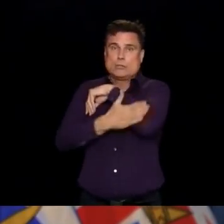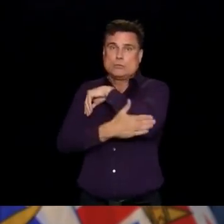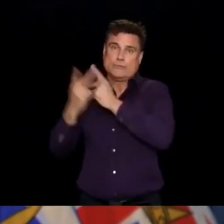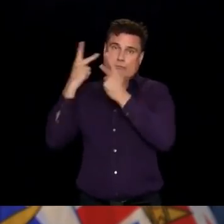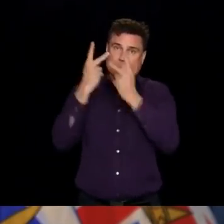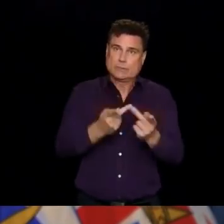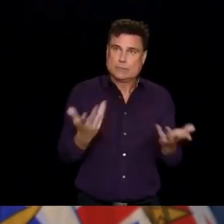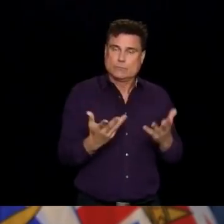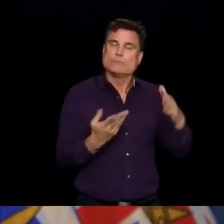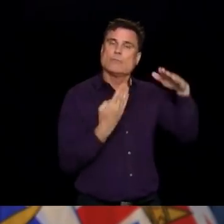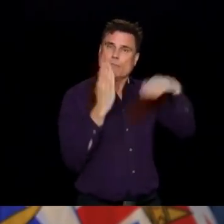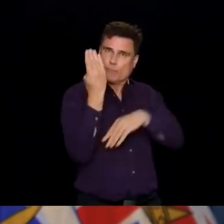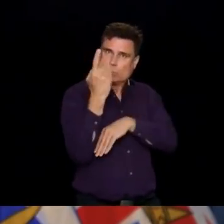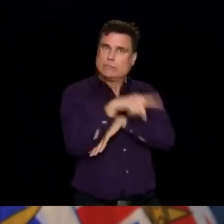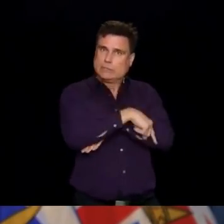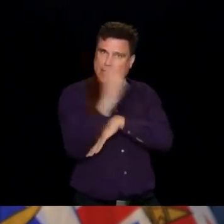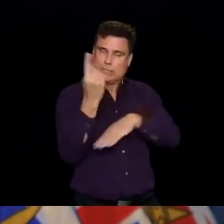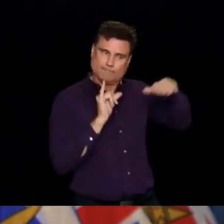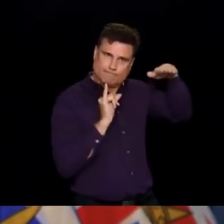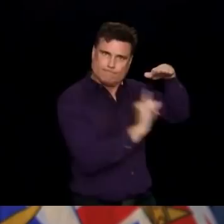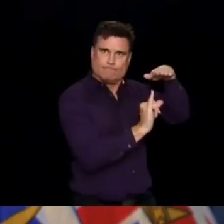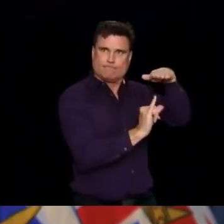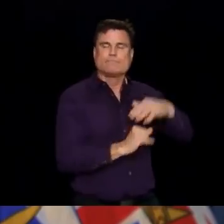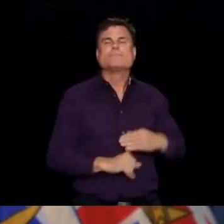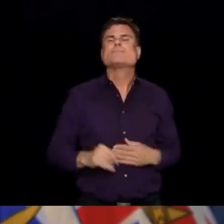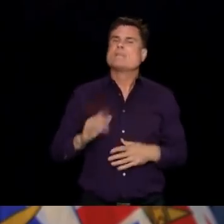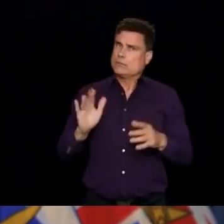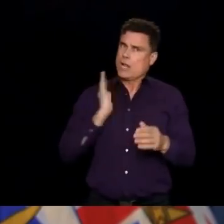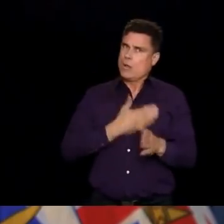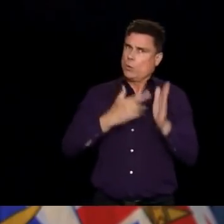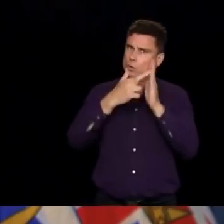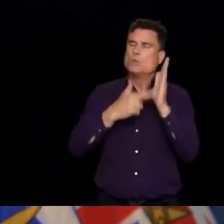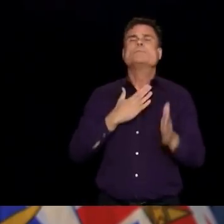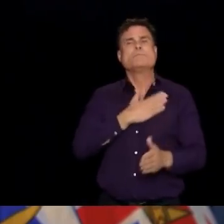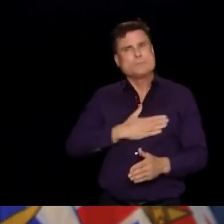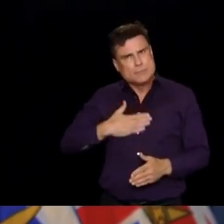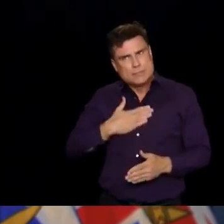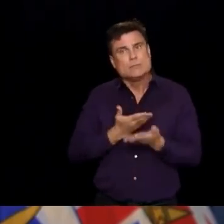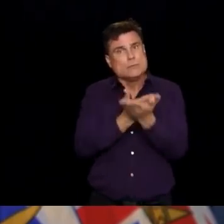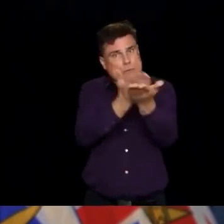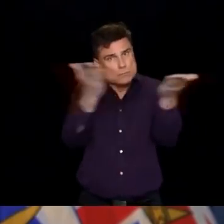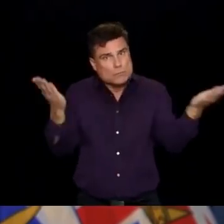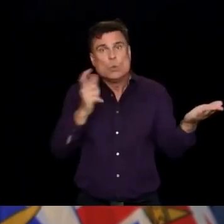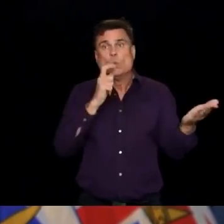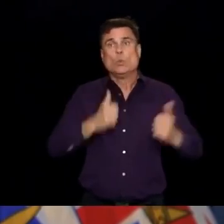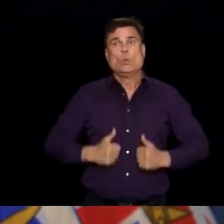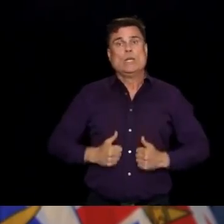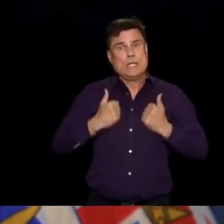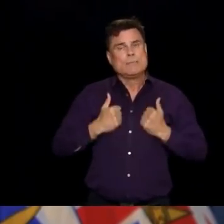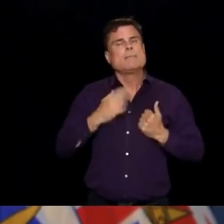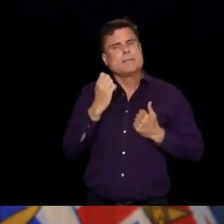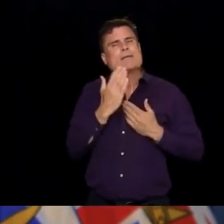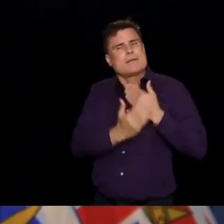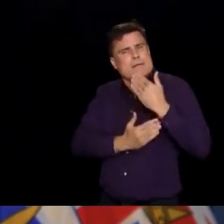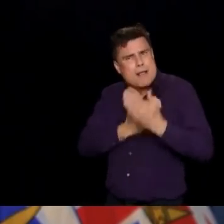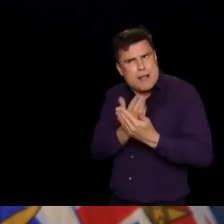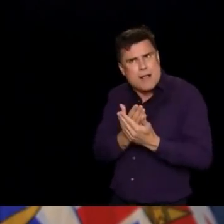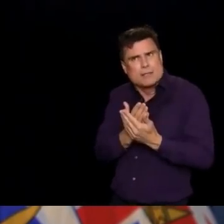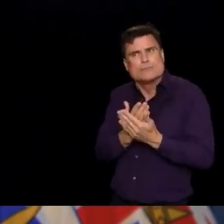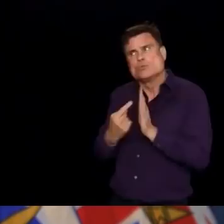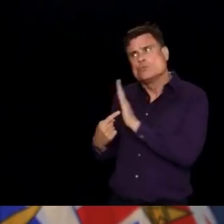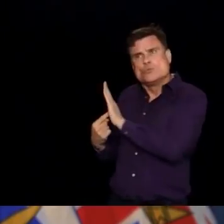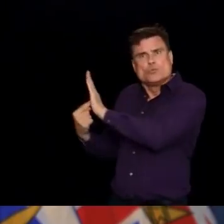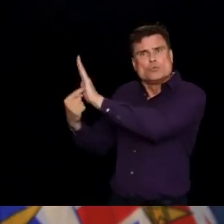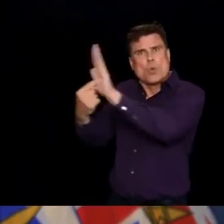part of Canada's border protection, we remind all British Columbians to show kindness and understanding to those around us.